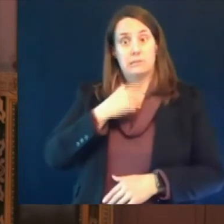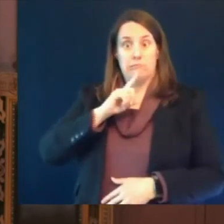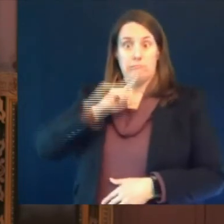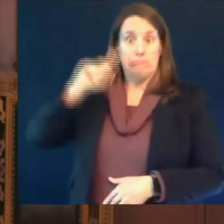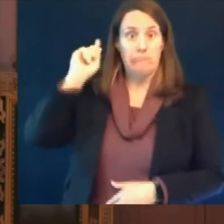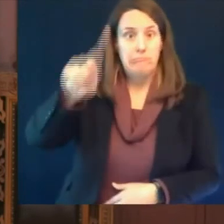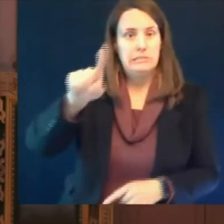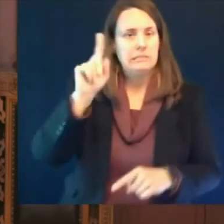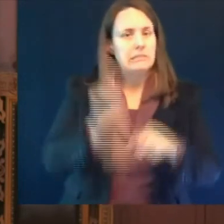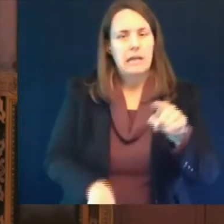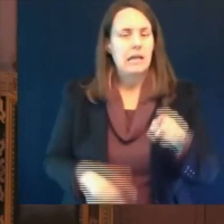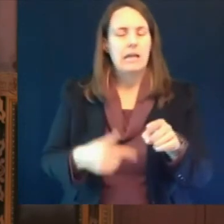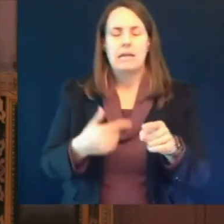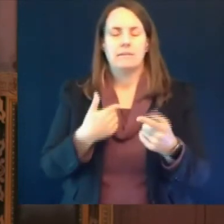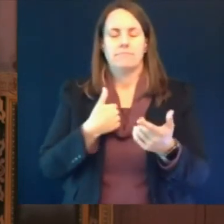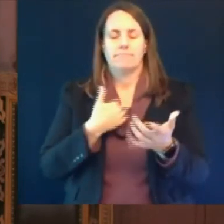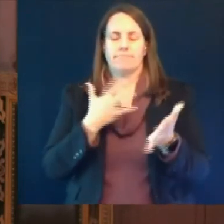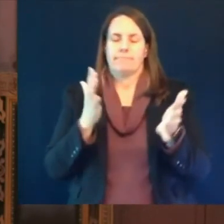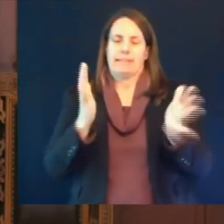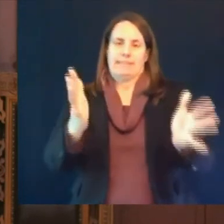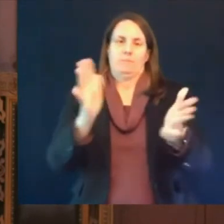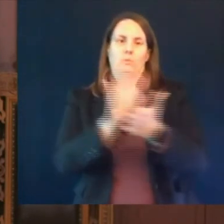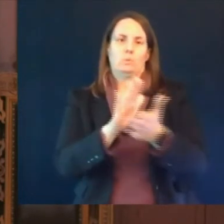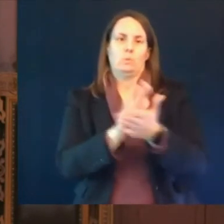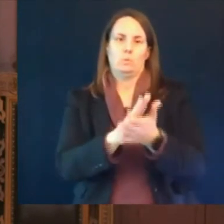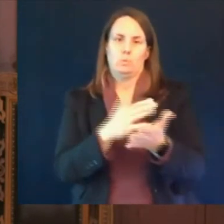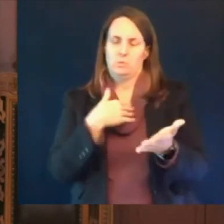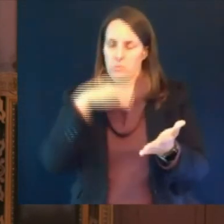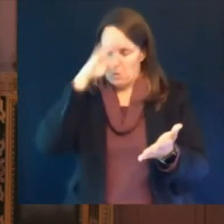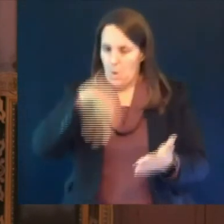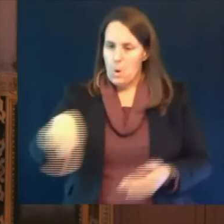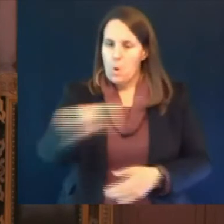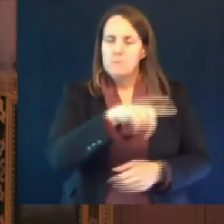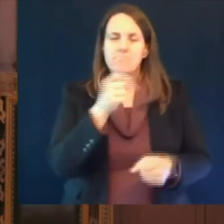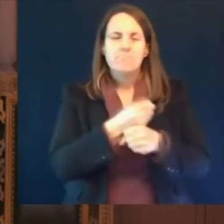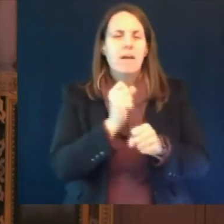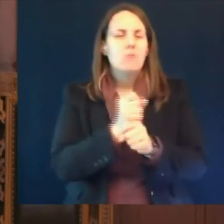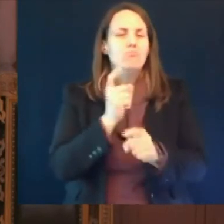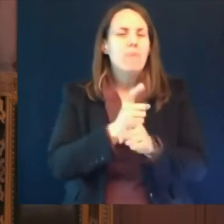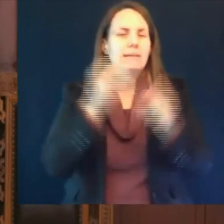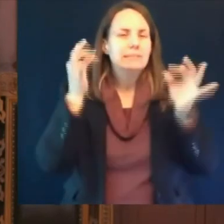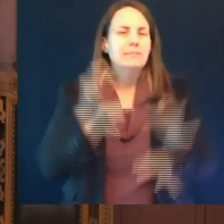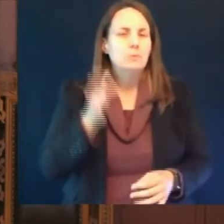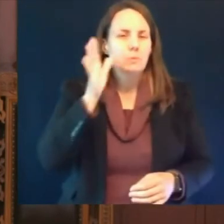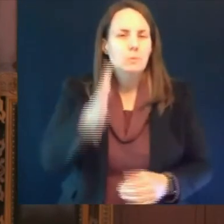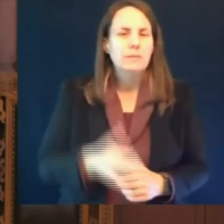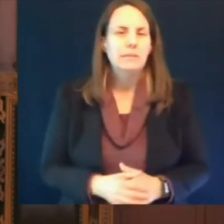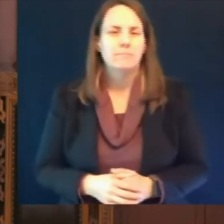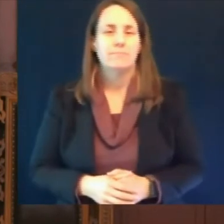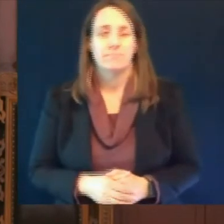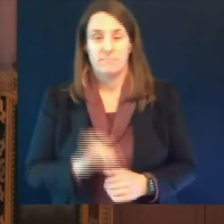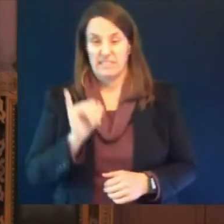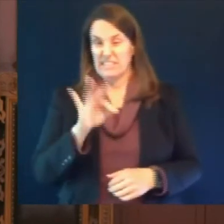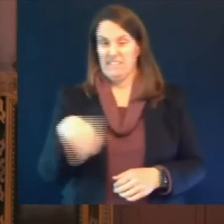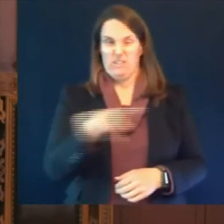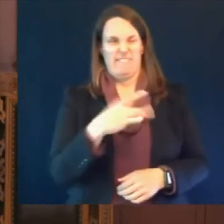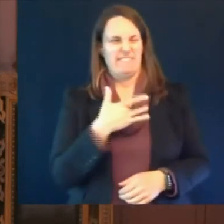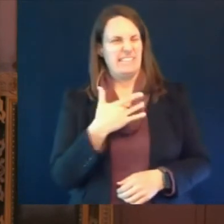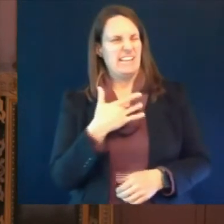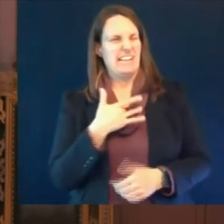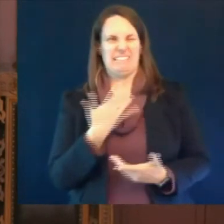school up if they feel it's necessary to not do that uh that they will make that that decision